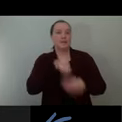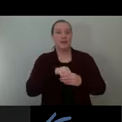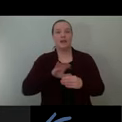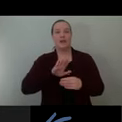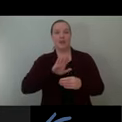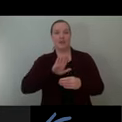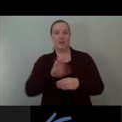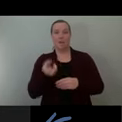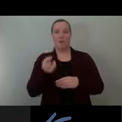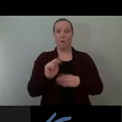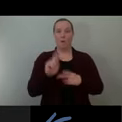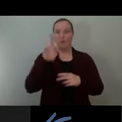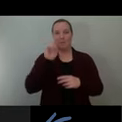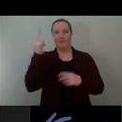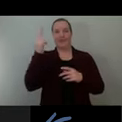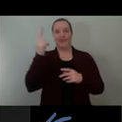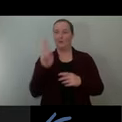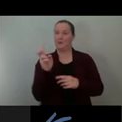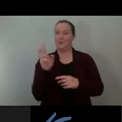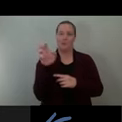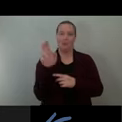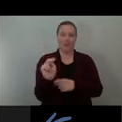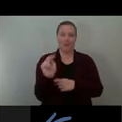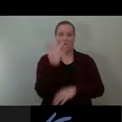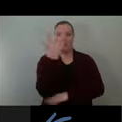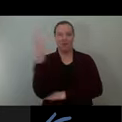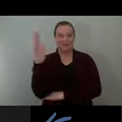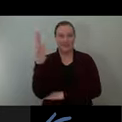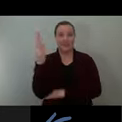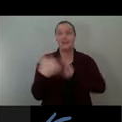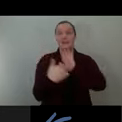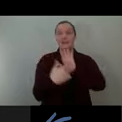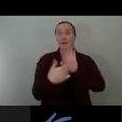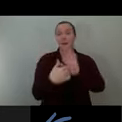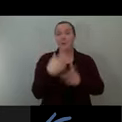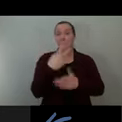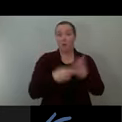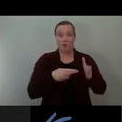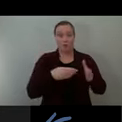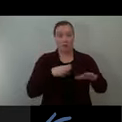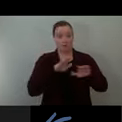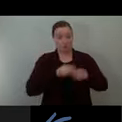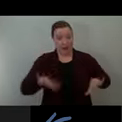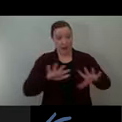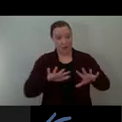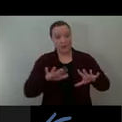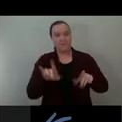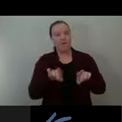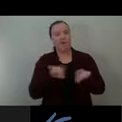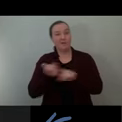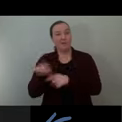disseminated horizontally and vertically through the community, thereby continuing the environmental and social benefit